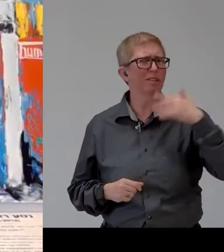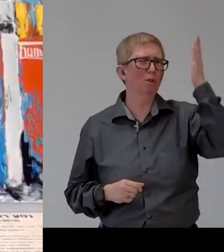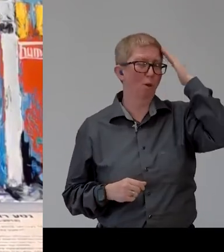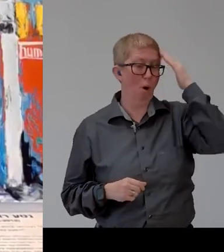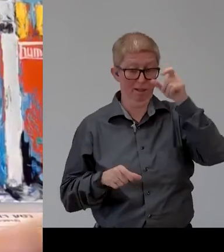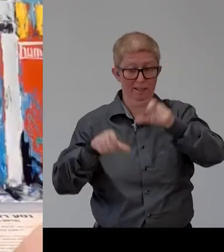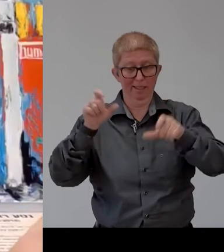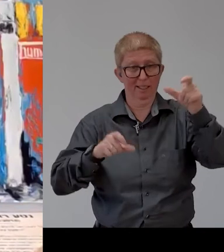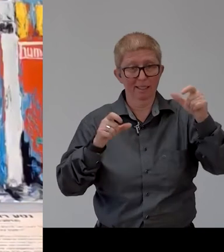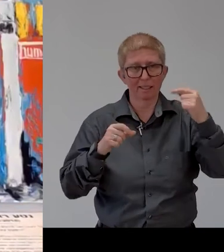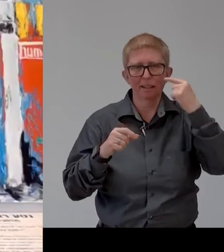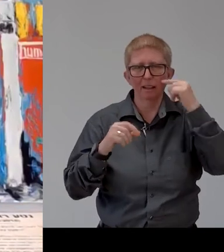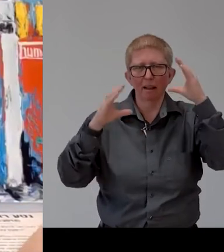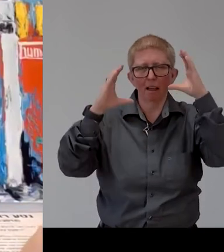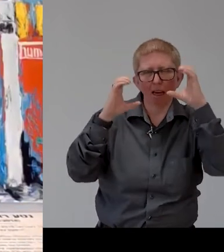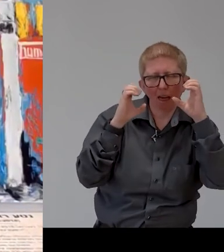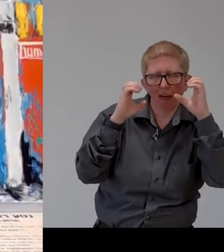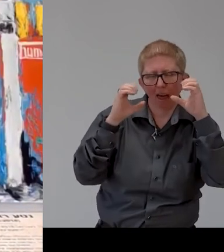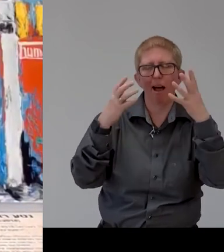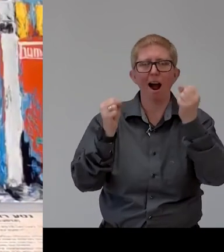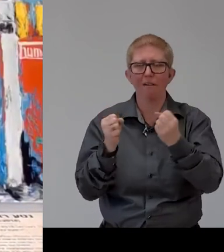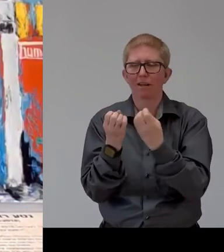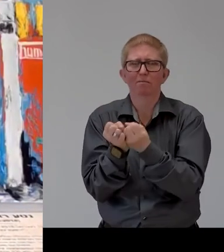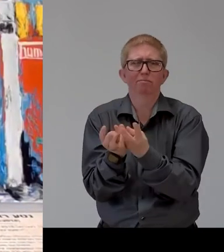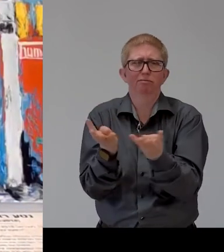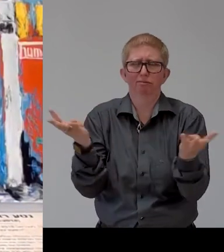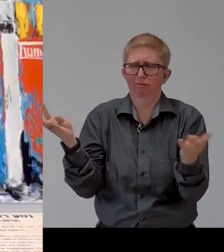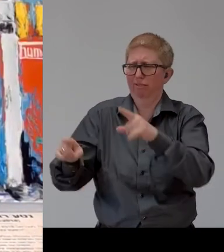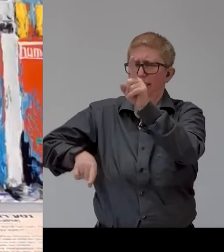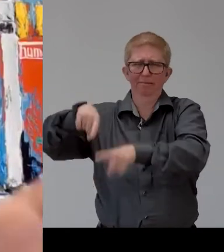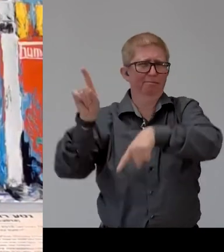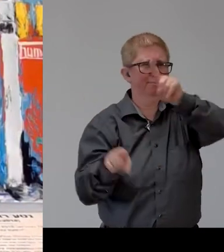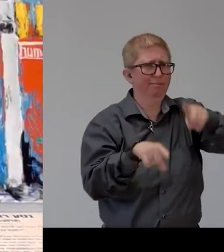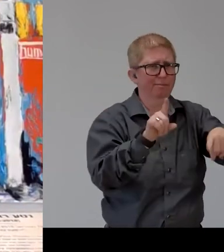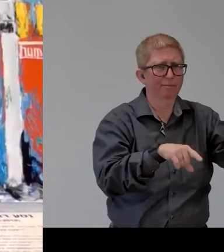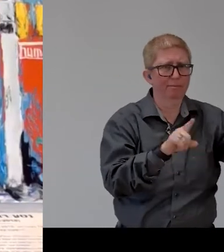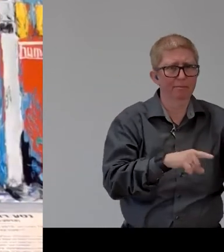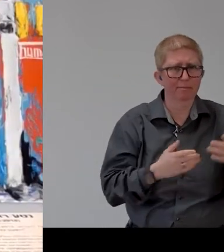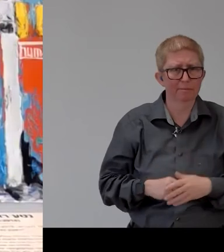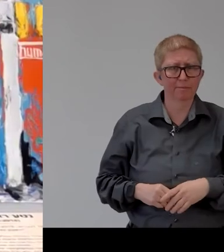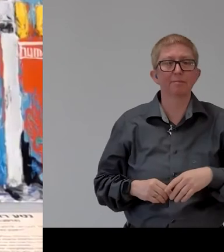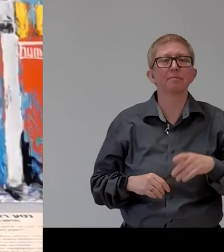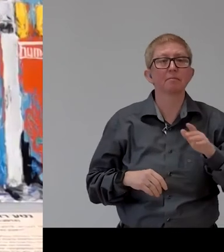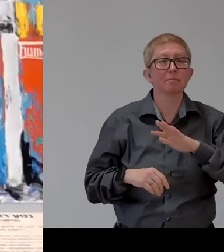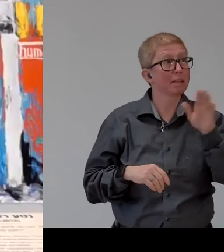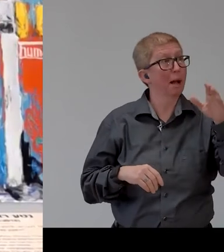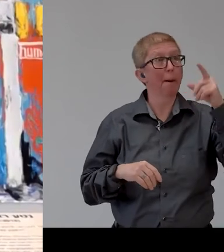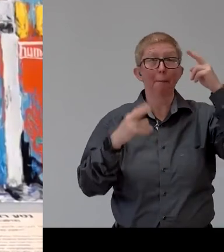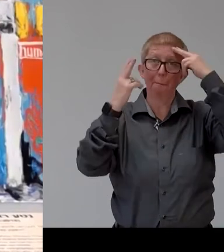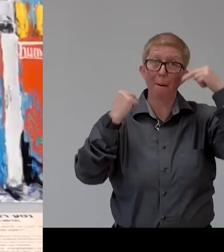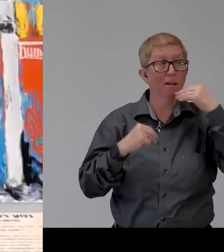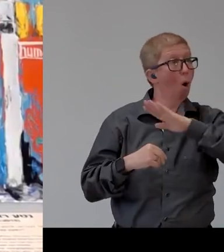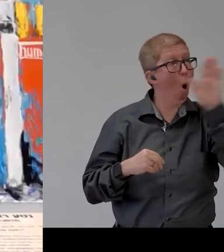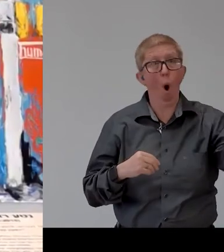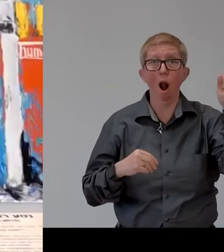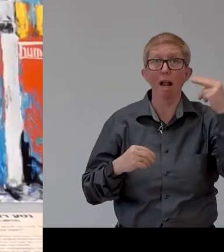that are a very wide variety of uh of uh blindness it's not just one uh um format of